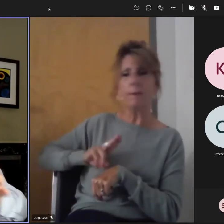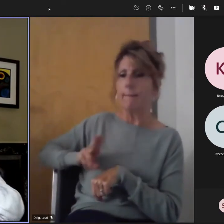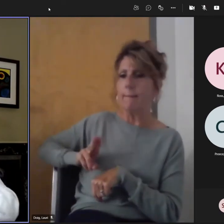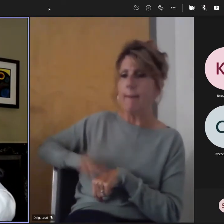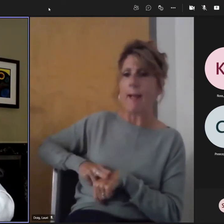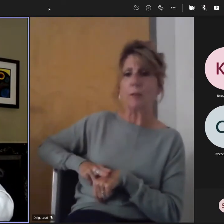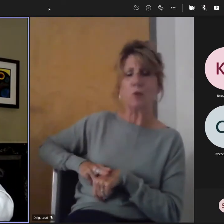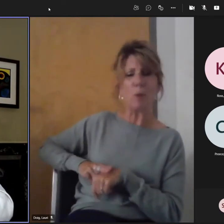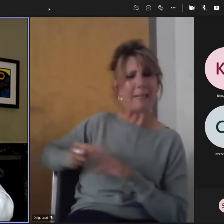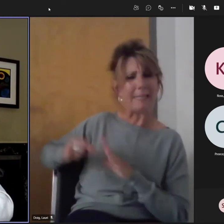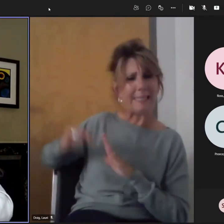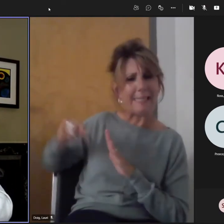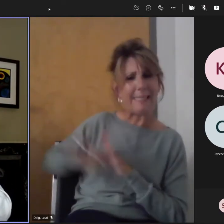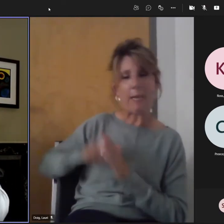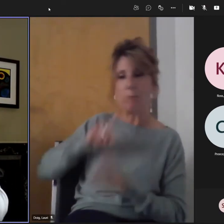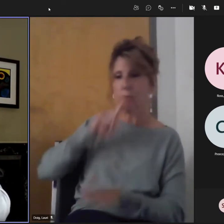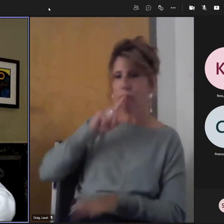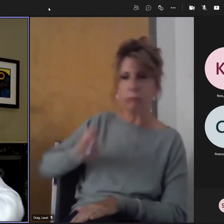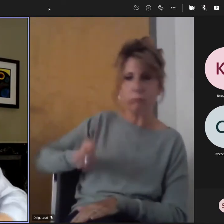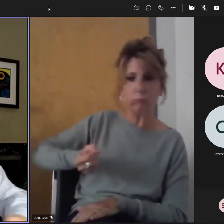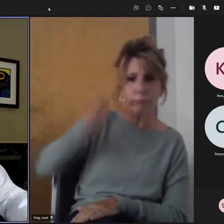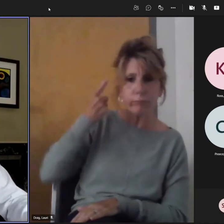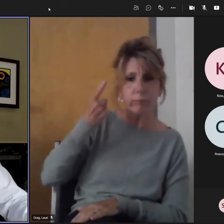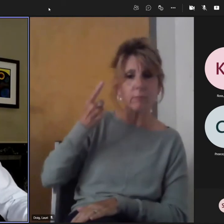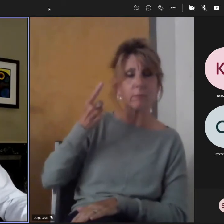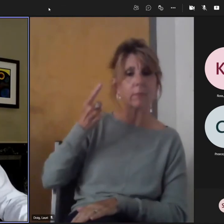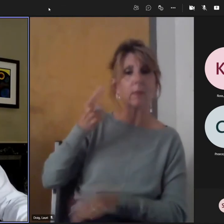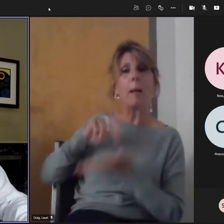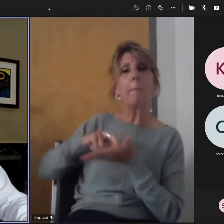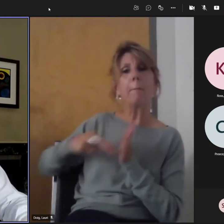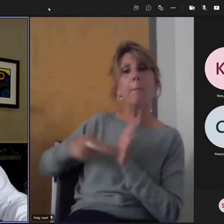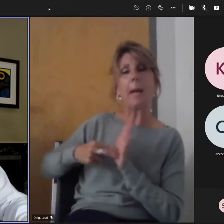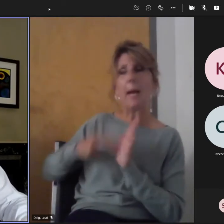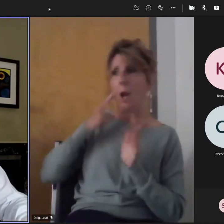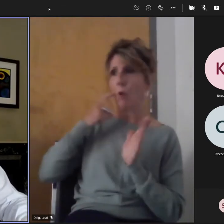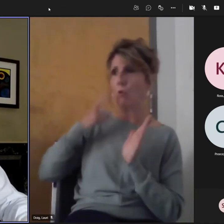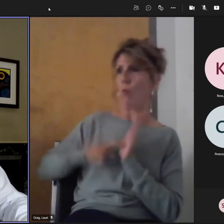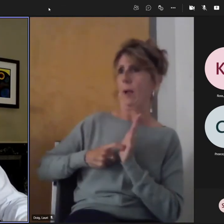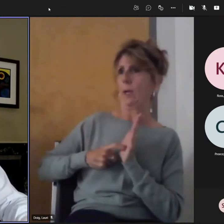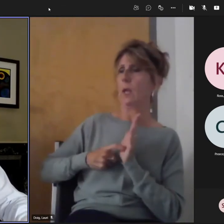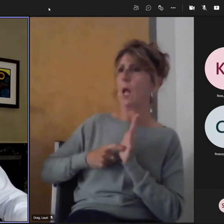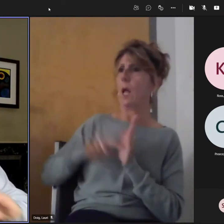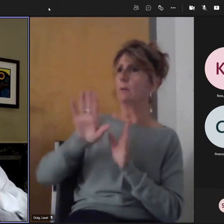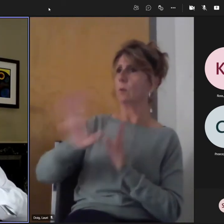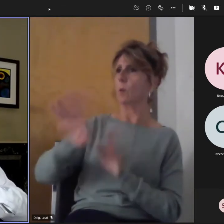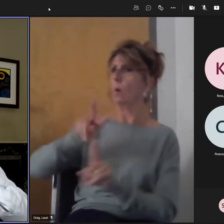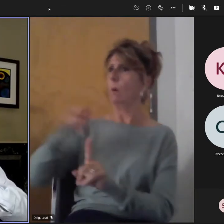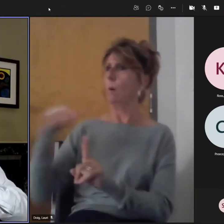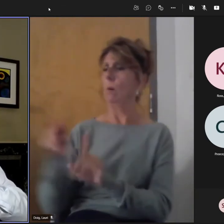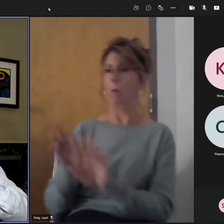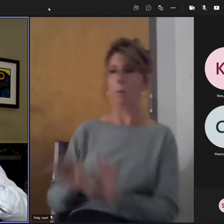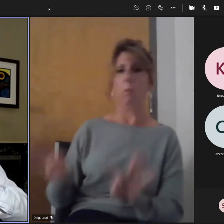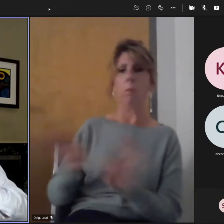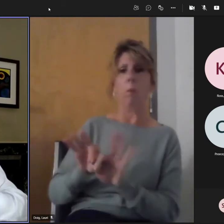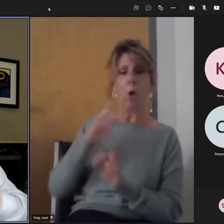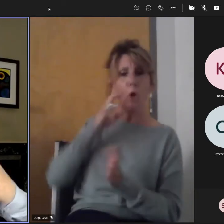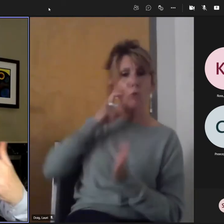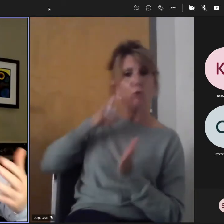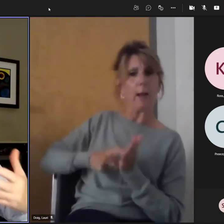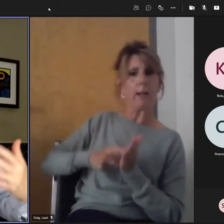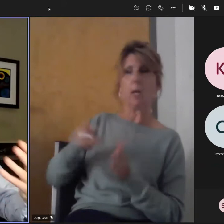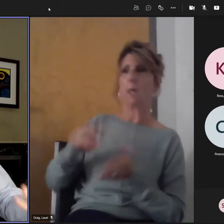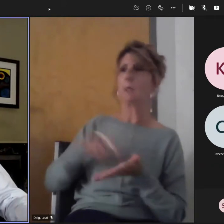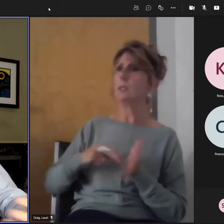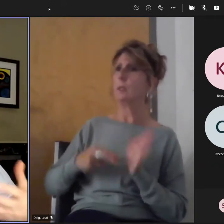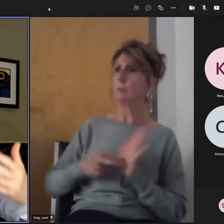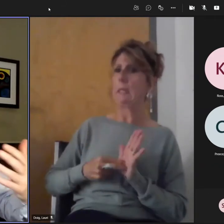it's there. And that people then recognize and they can articulate it. So it's a big part. But you have to get these things in a single